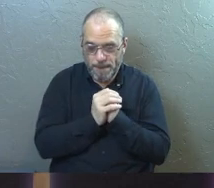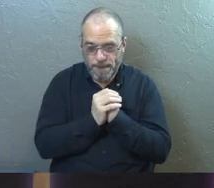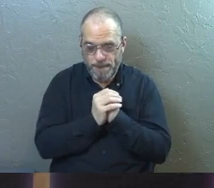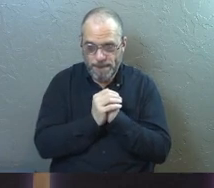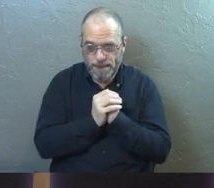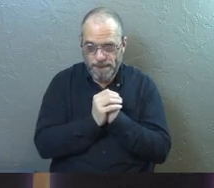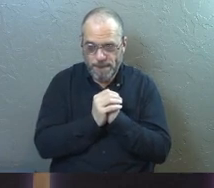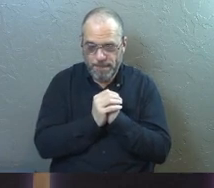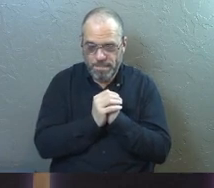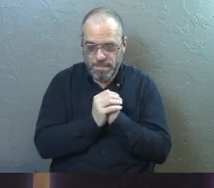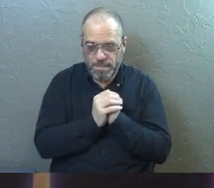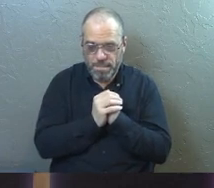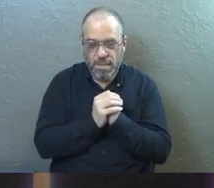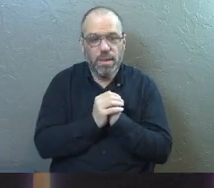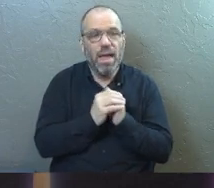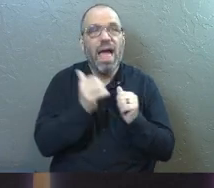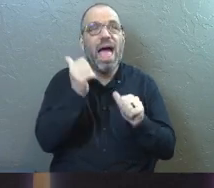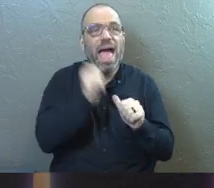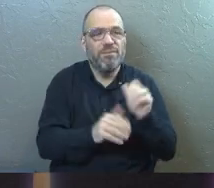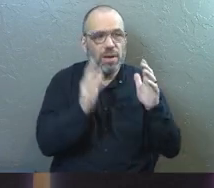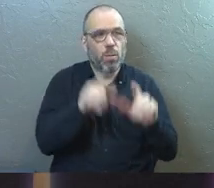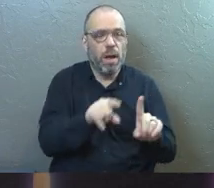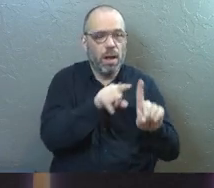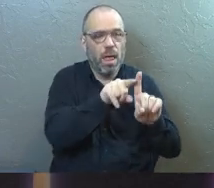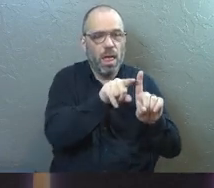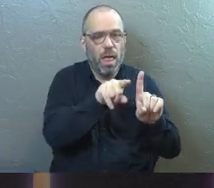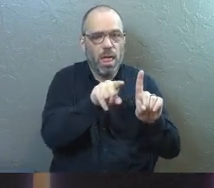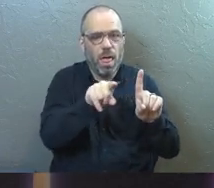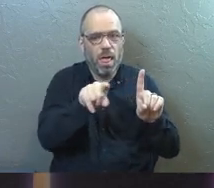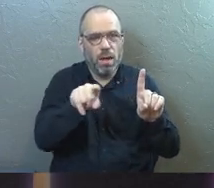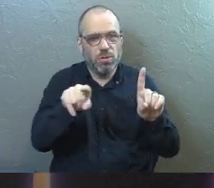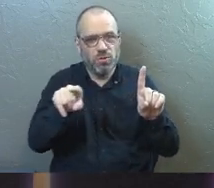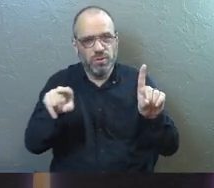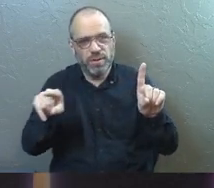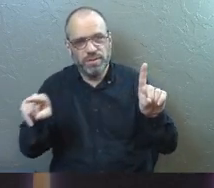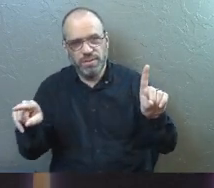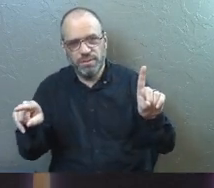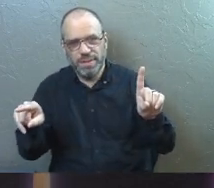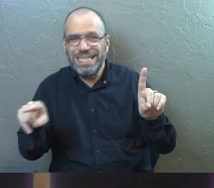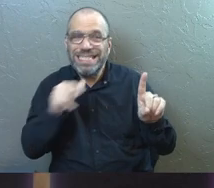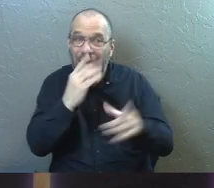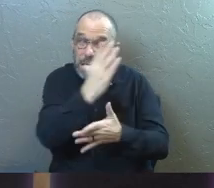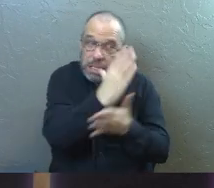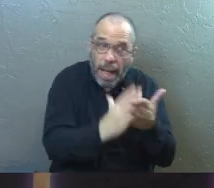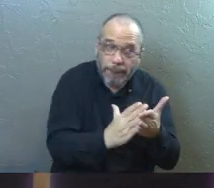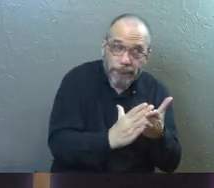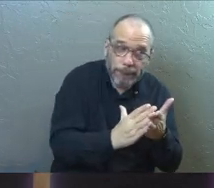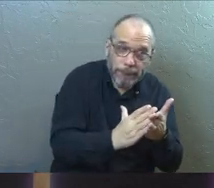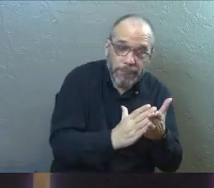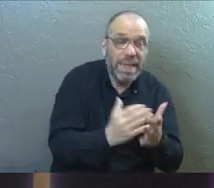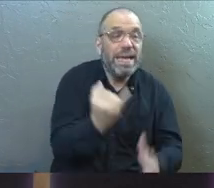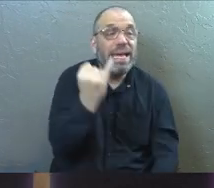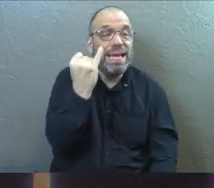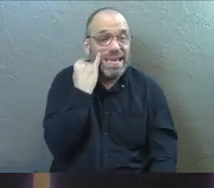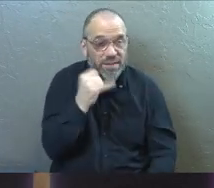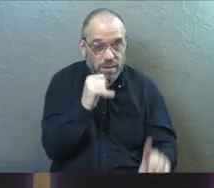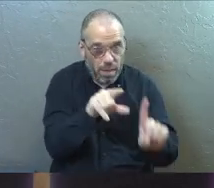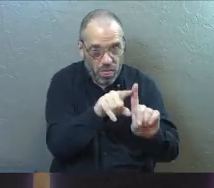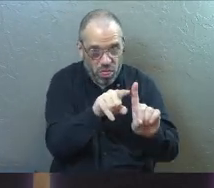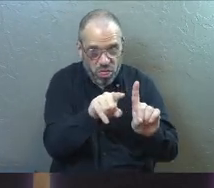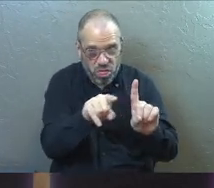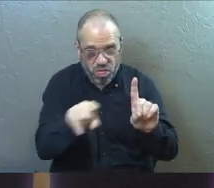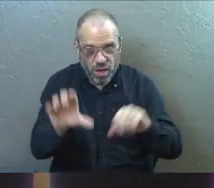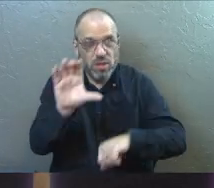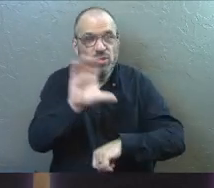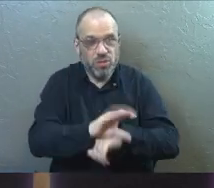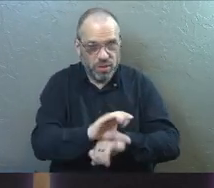is everybody drifts everybody it's not just some of us if you're not drifting away from